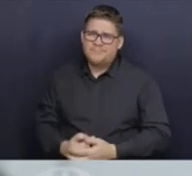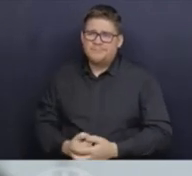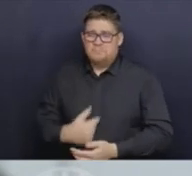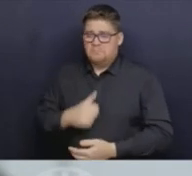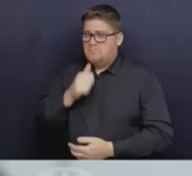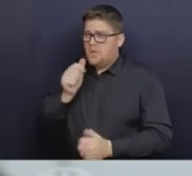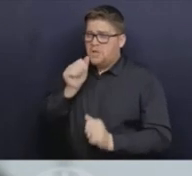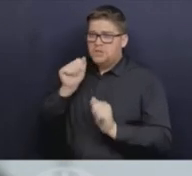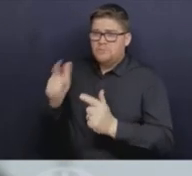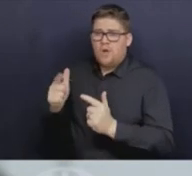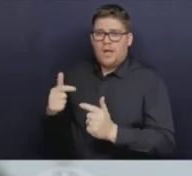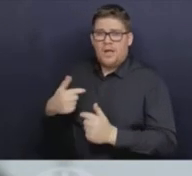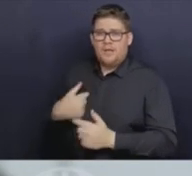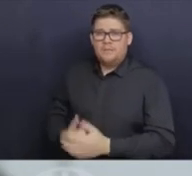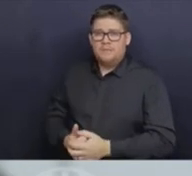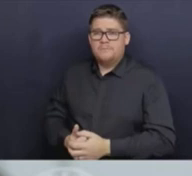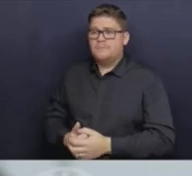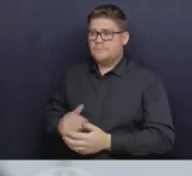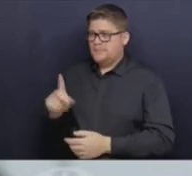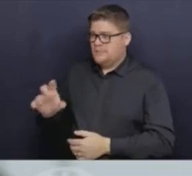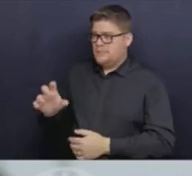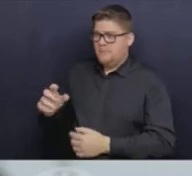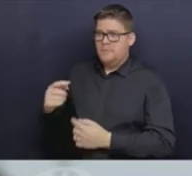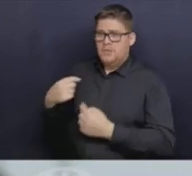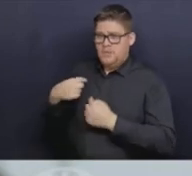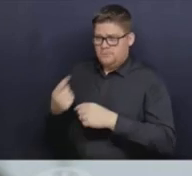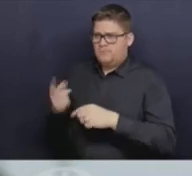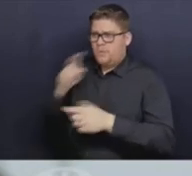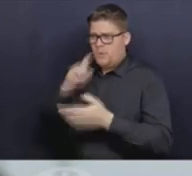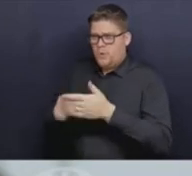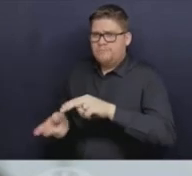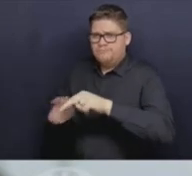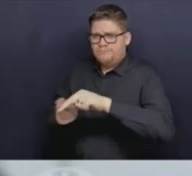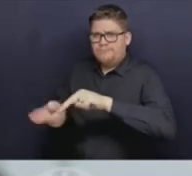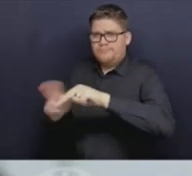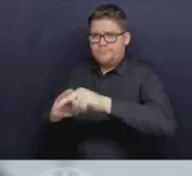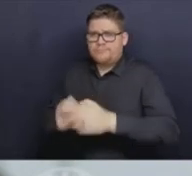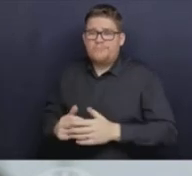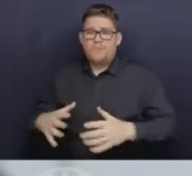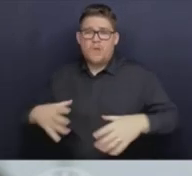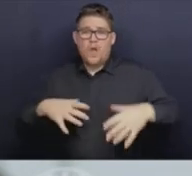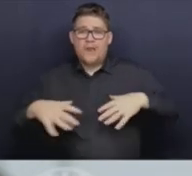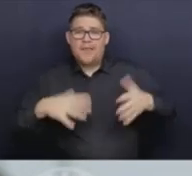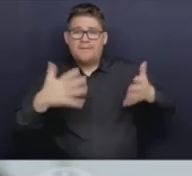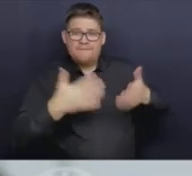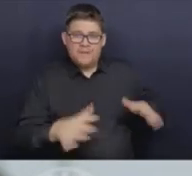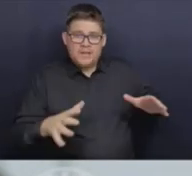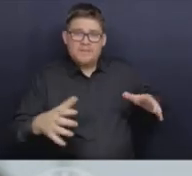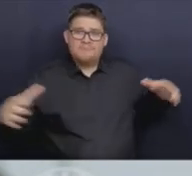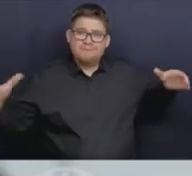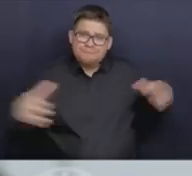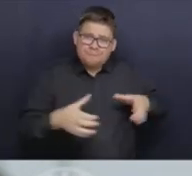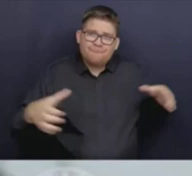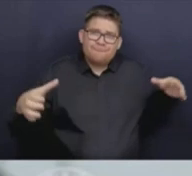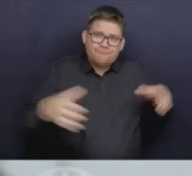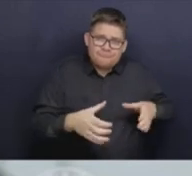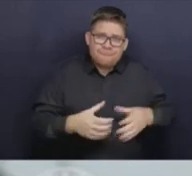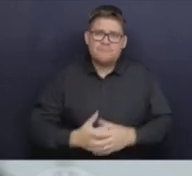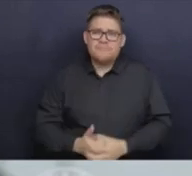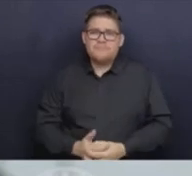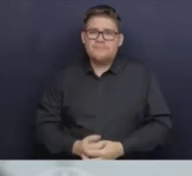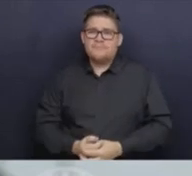as people access care after the holiday period. And it often coincides with an increase in respiratory illnesses. And